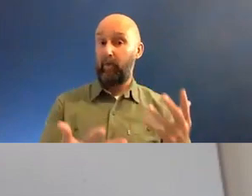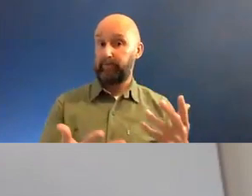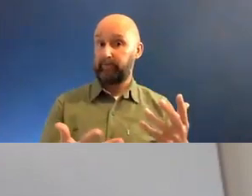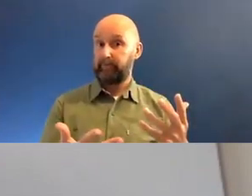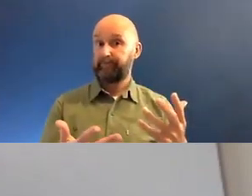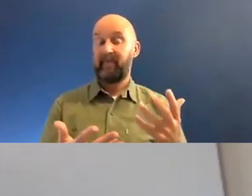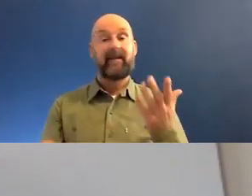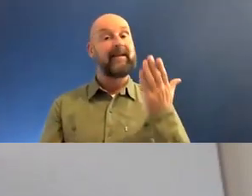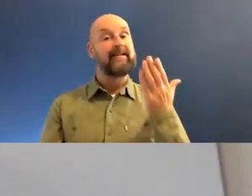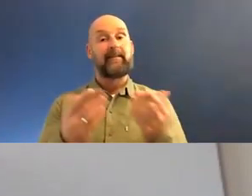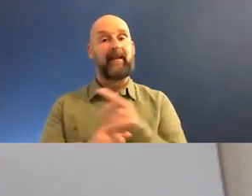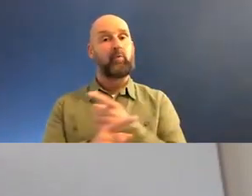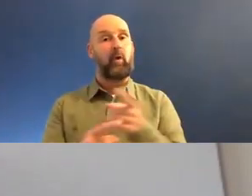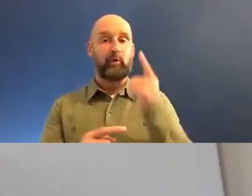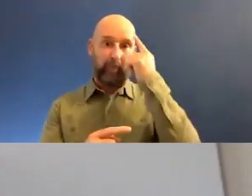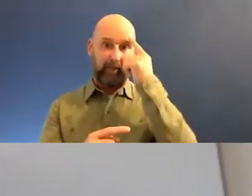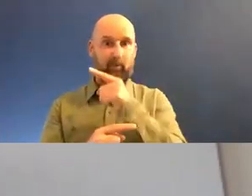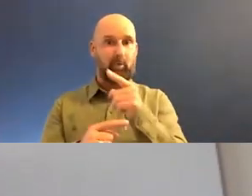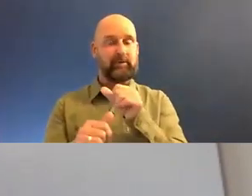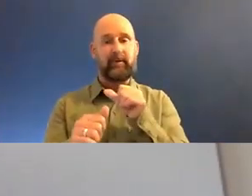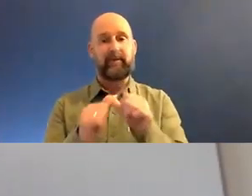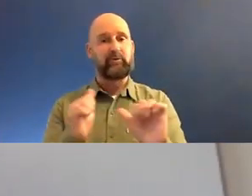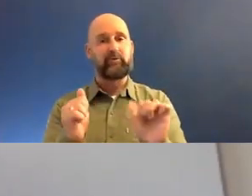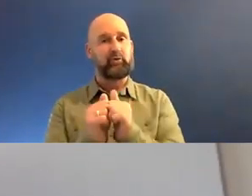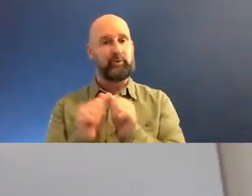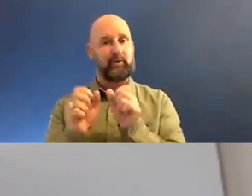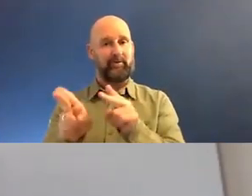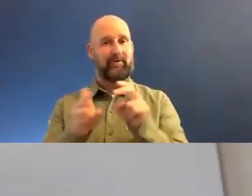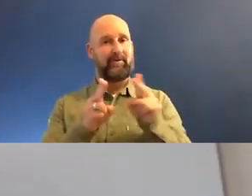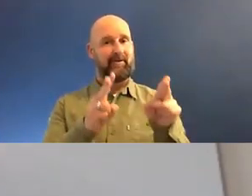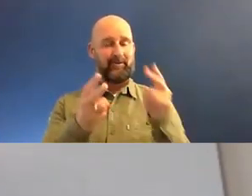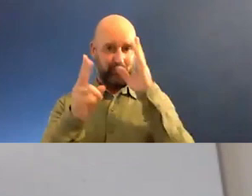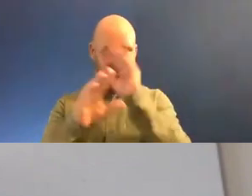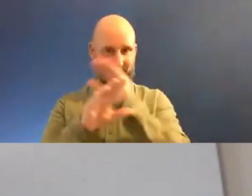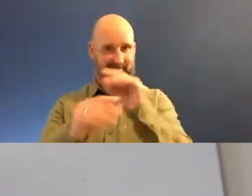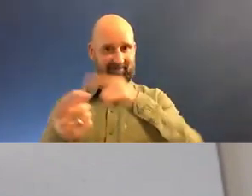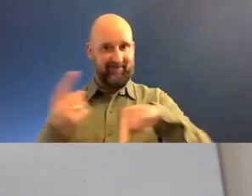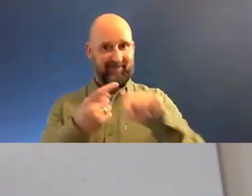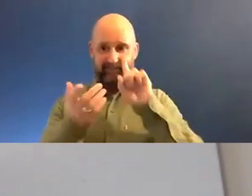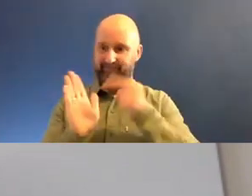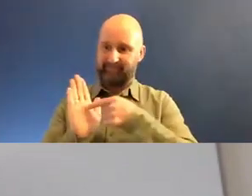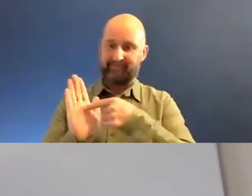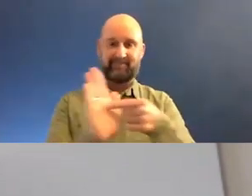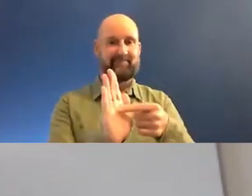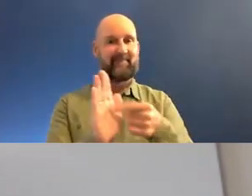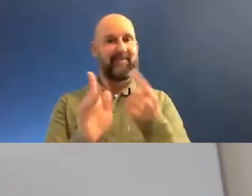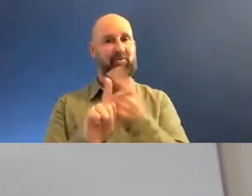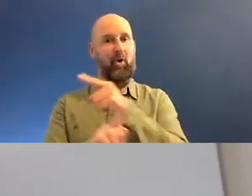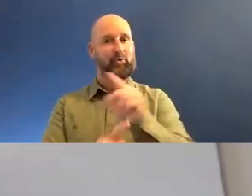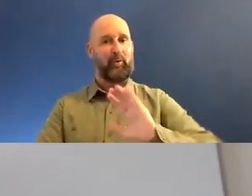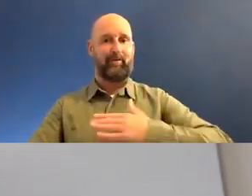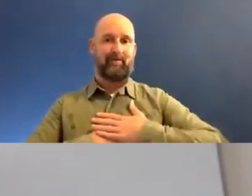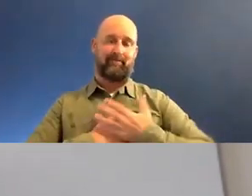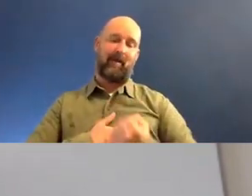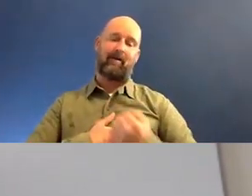on what you think is going to be the best vehicle for you to be able to speak to people's hearts. And for